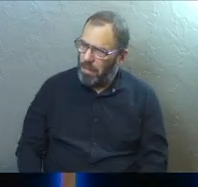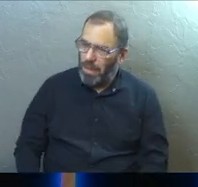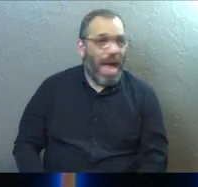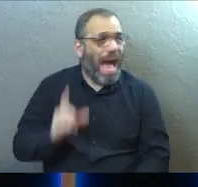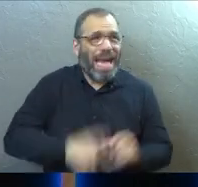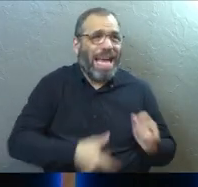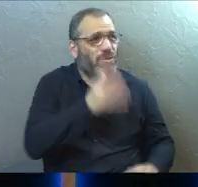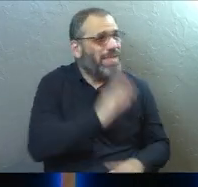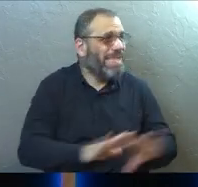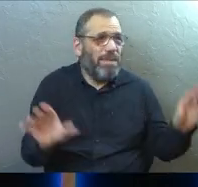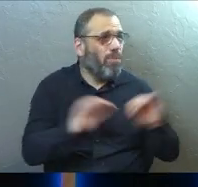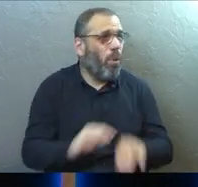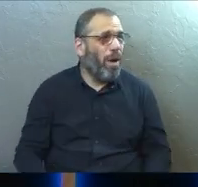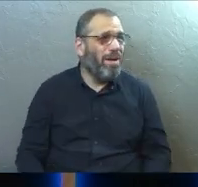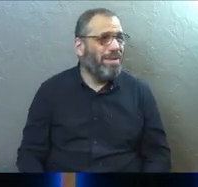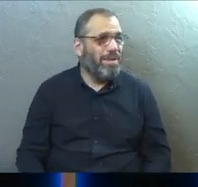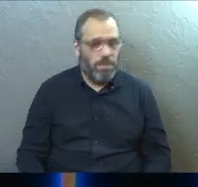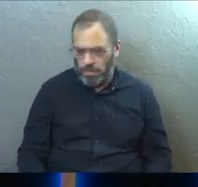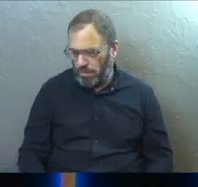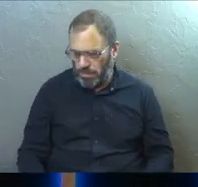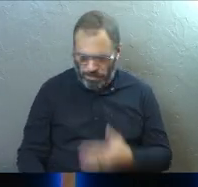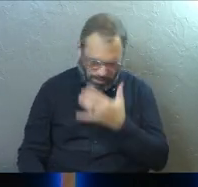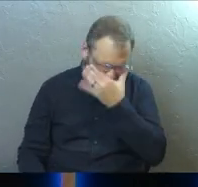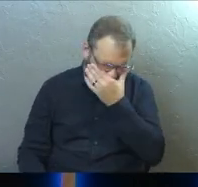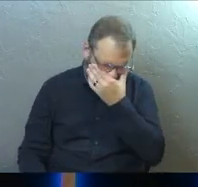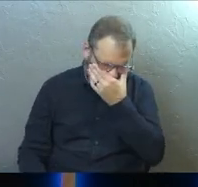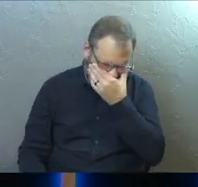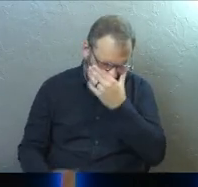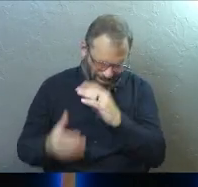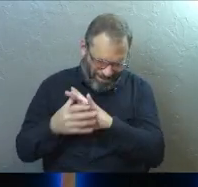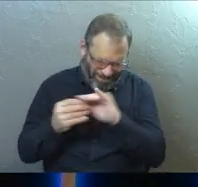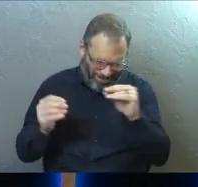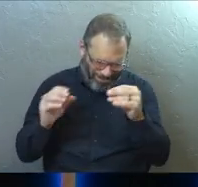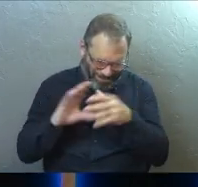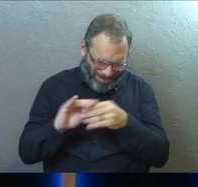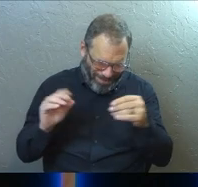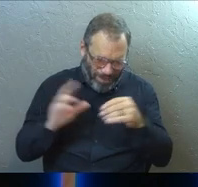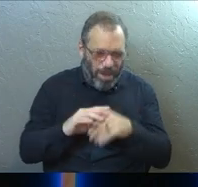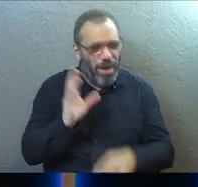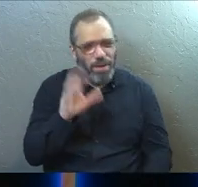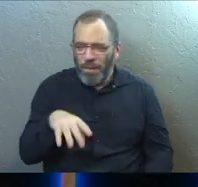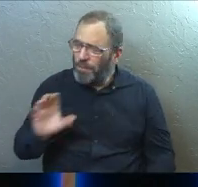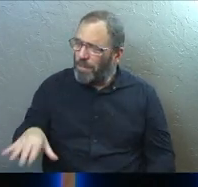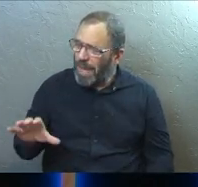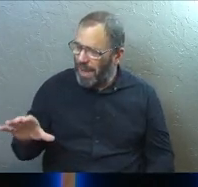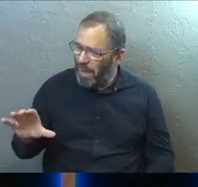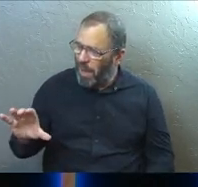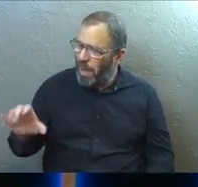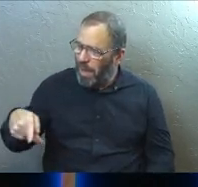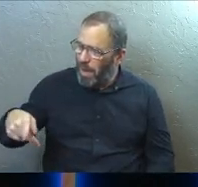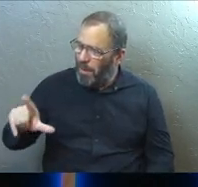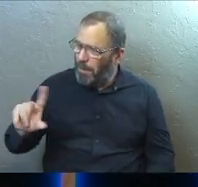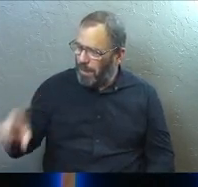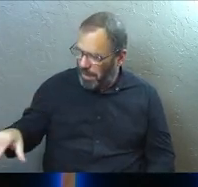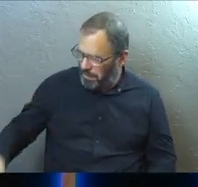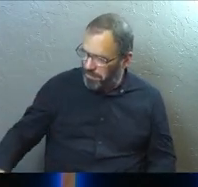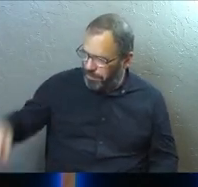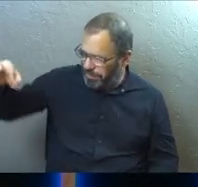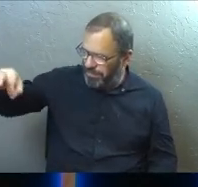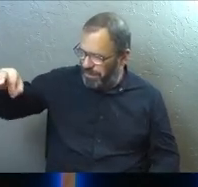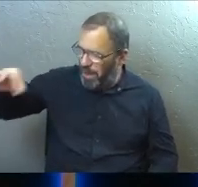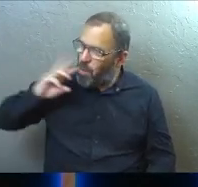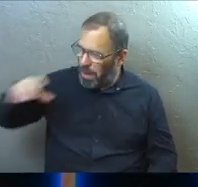can't dwink no more. It's a great story. Just pull the plug, Colin. Like we all get it.